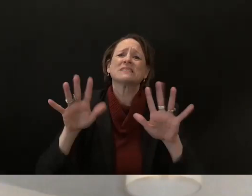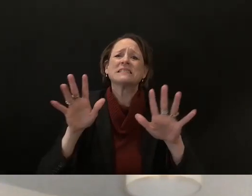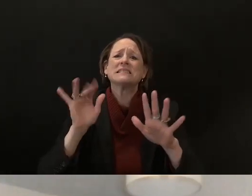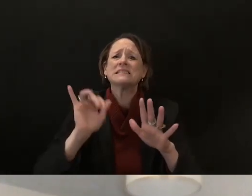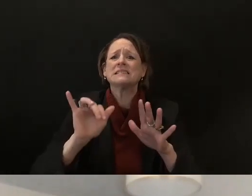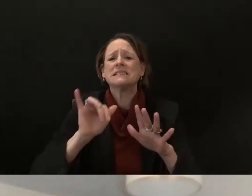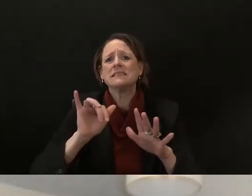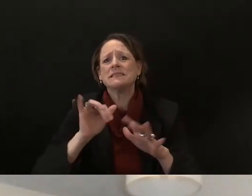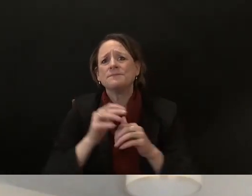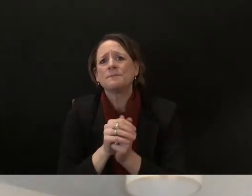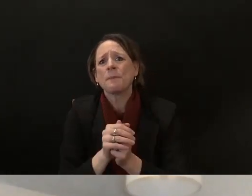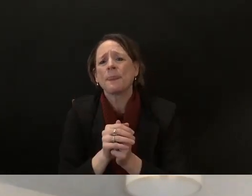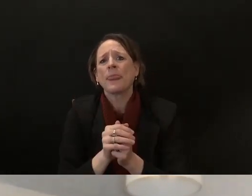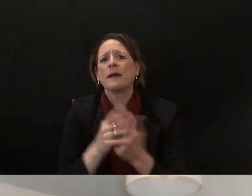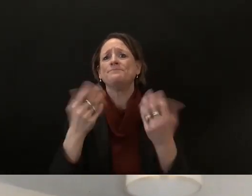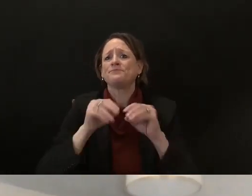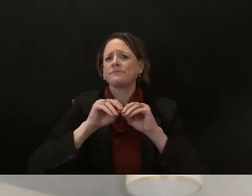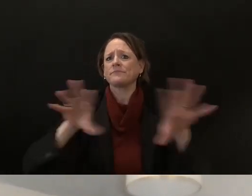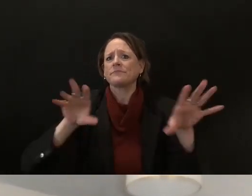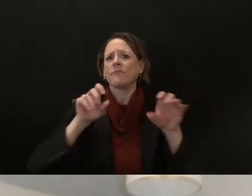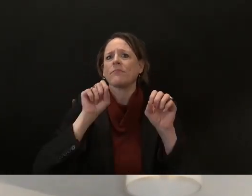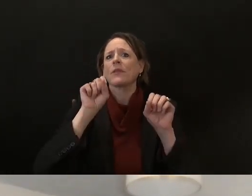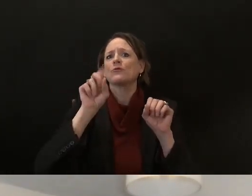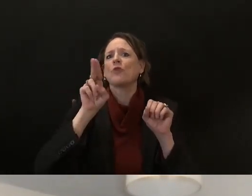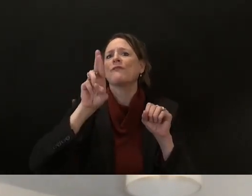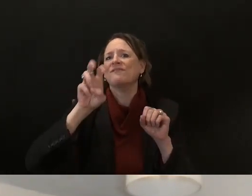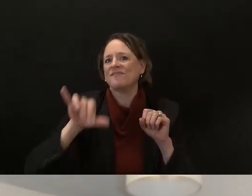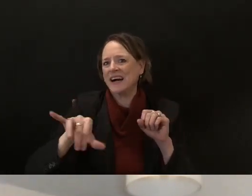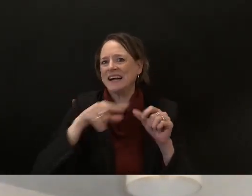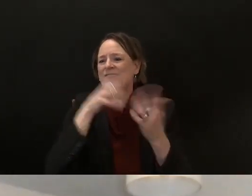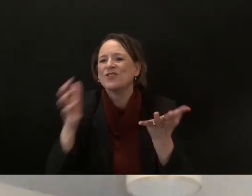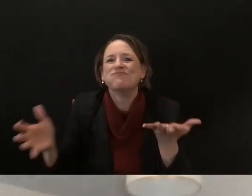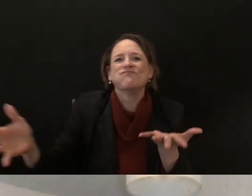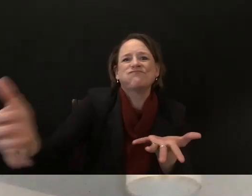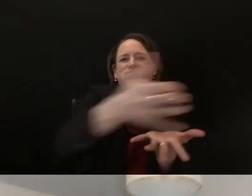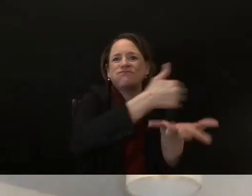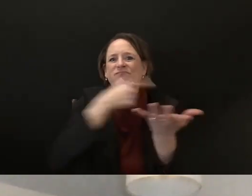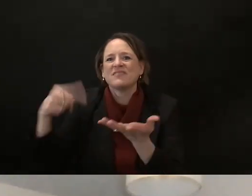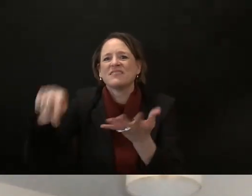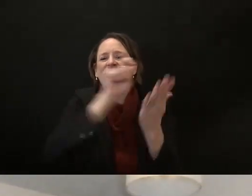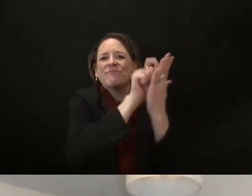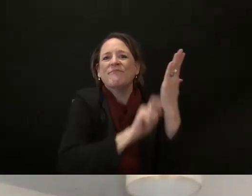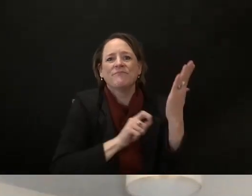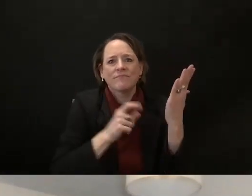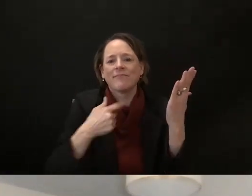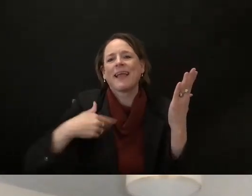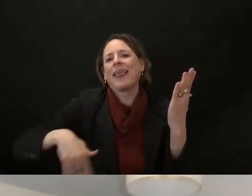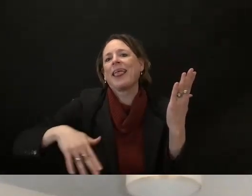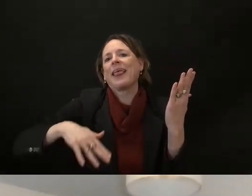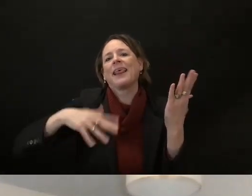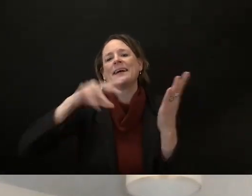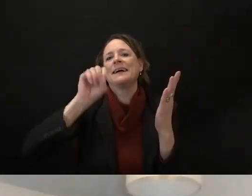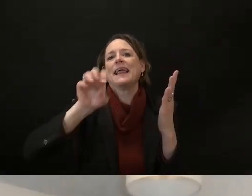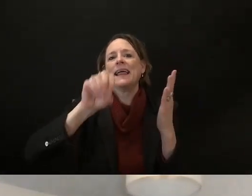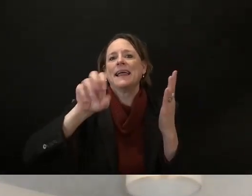um if if uh on everything from um transportation funding to marijuana legalization decriminalization uh